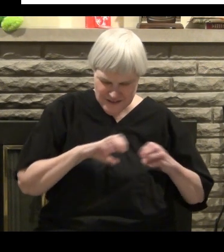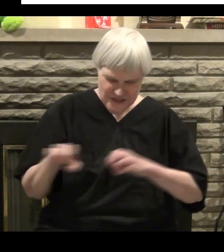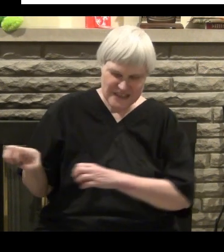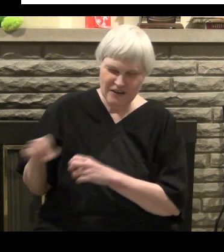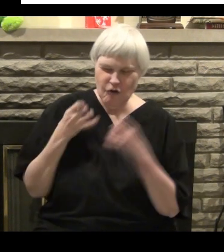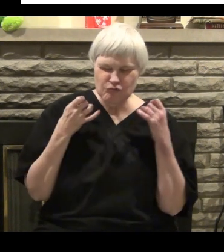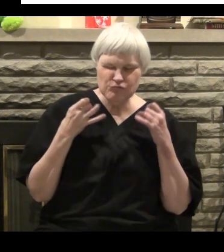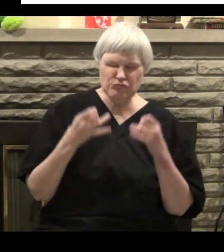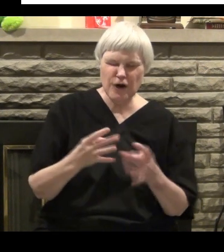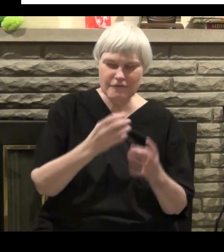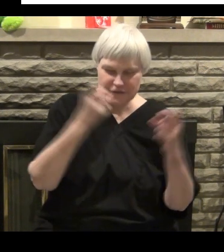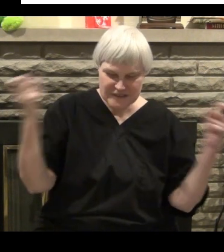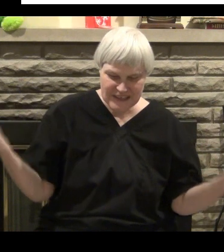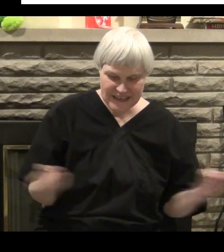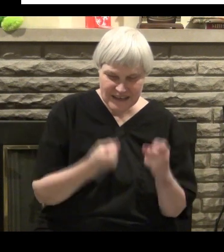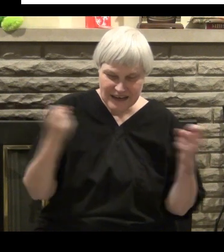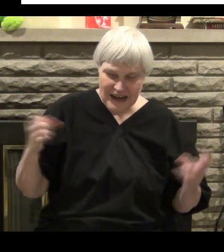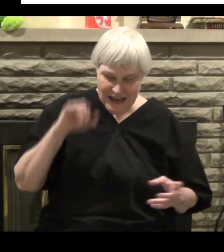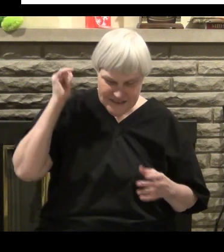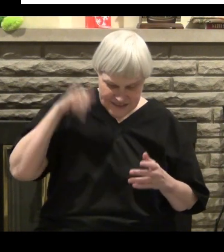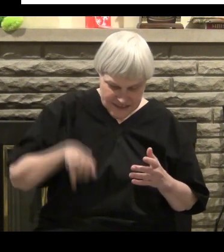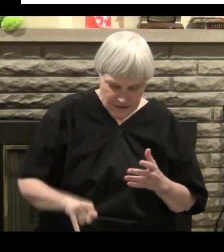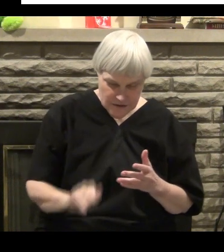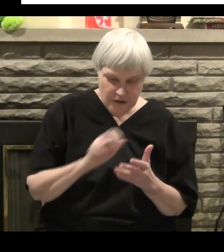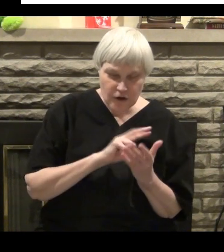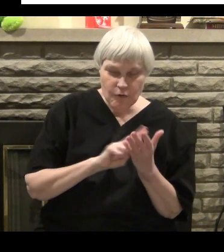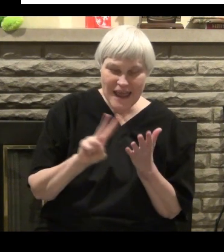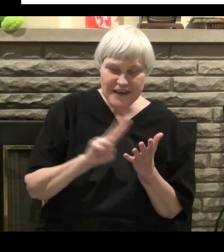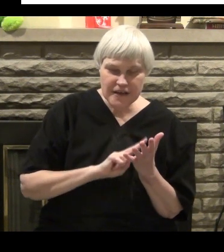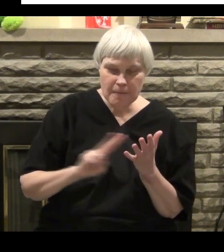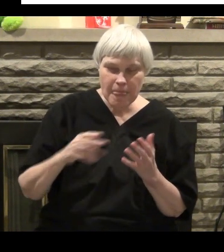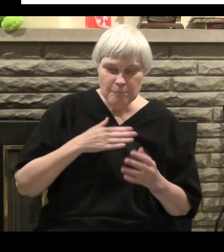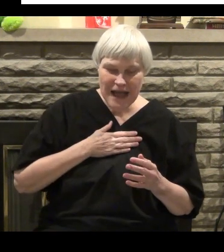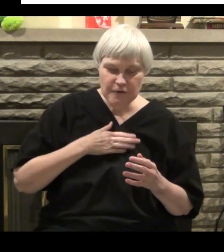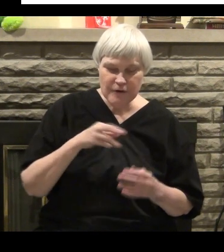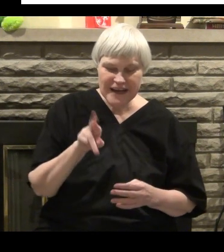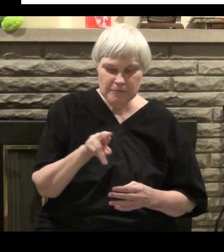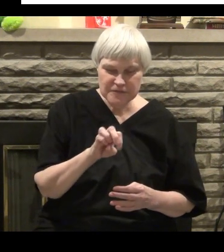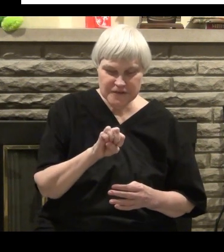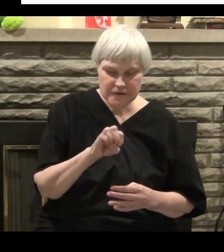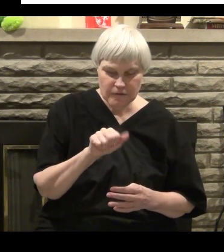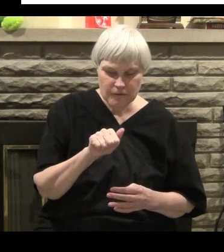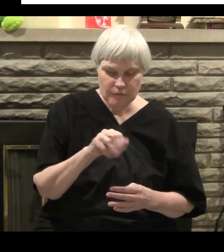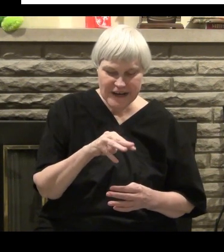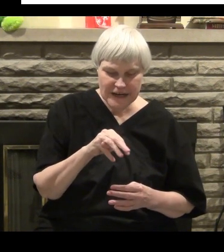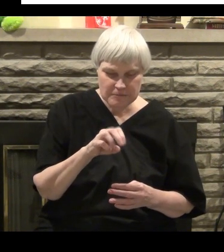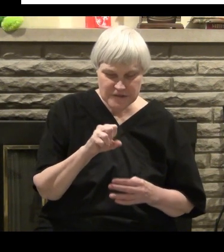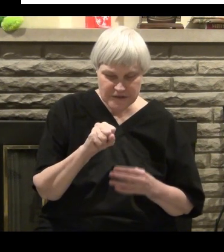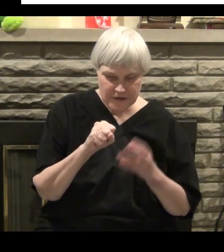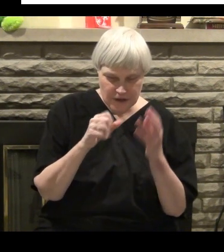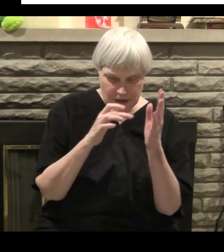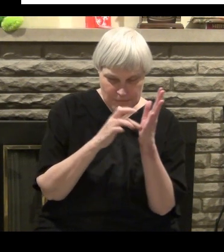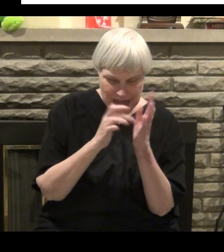Even though I felt like I had committed that mortal sin, I was still reading my Bible.